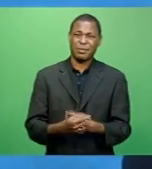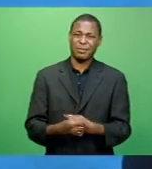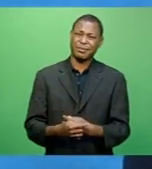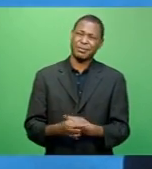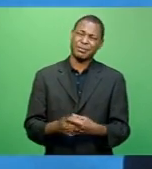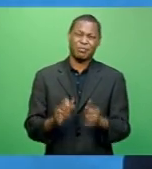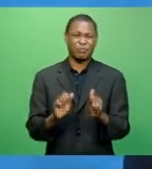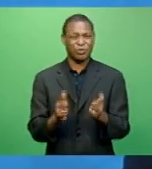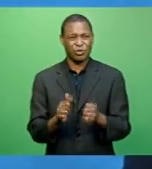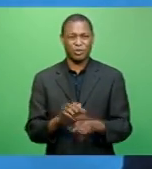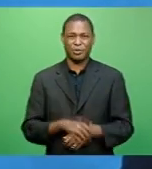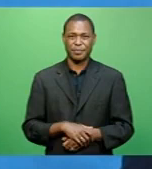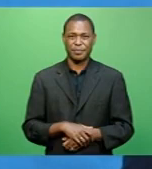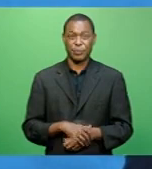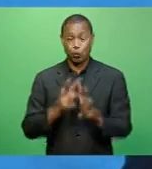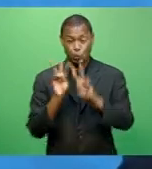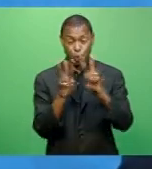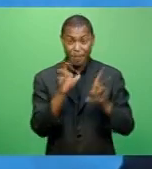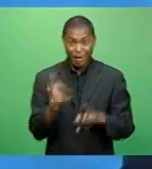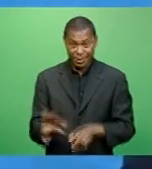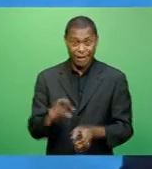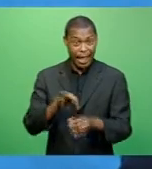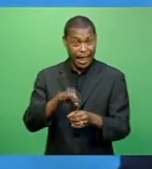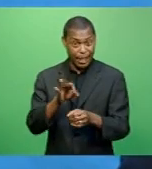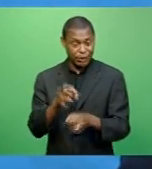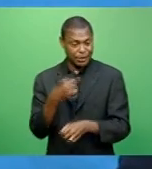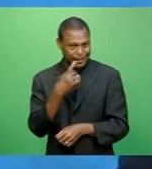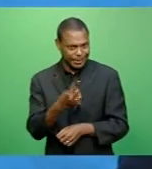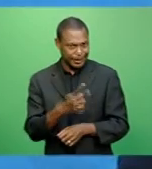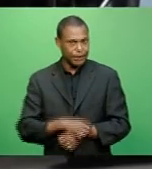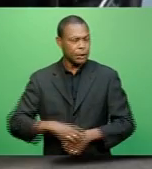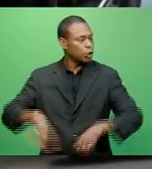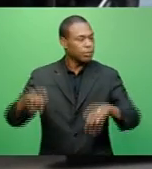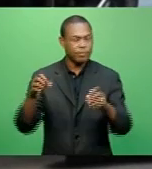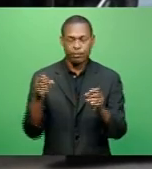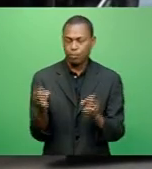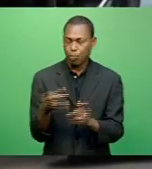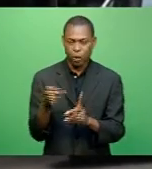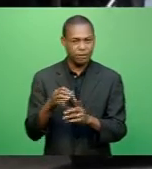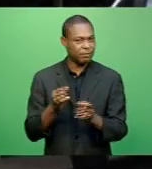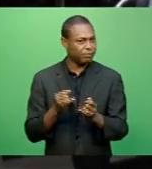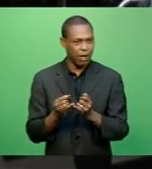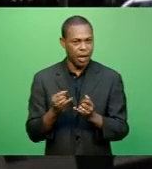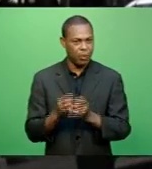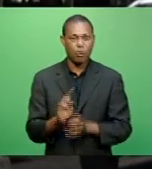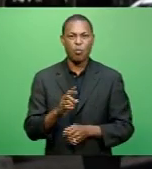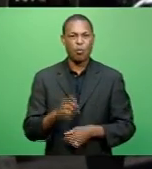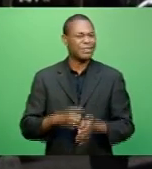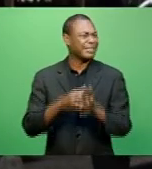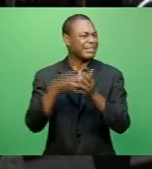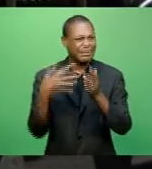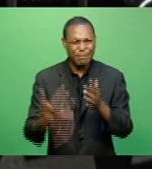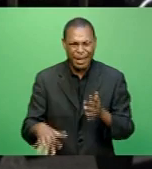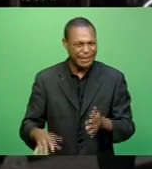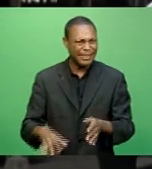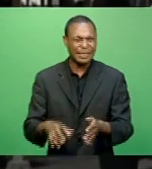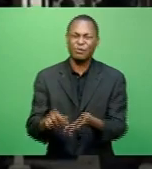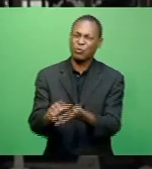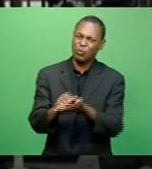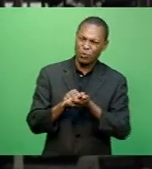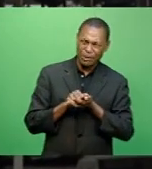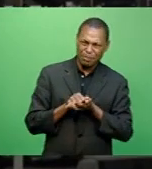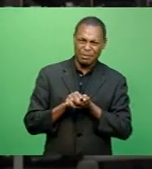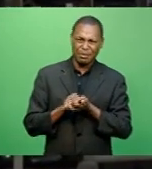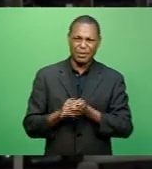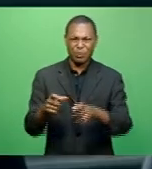Supervisor of election, Mohamed Salim, says this is crucial as it is expensive to keep evidence during the whole court proceedings.